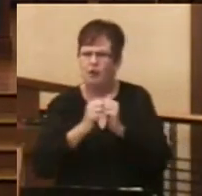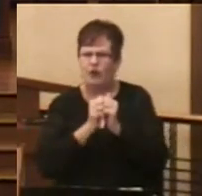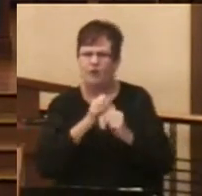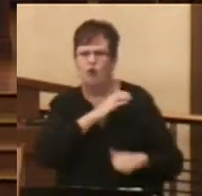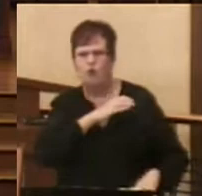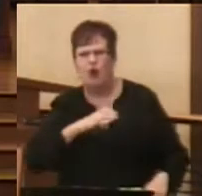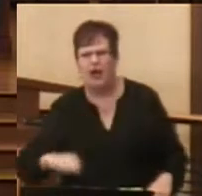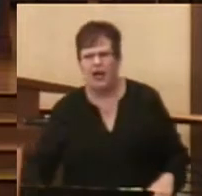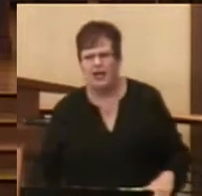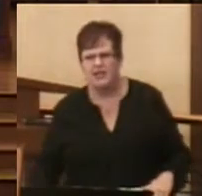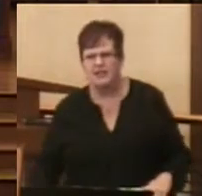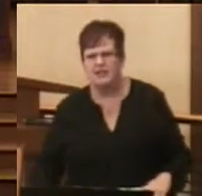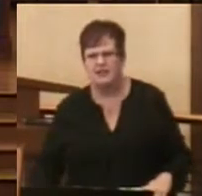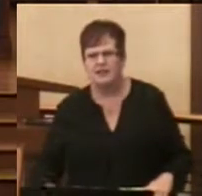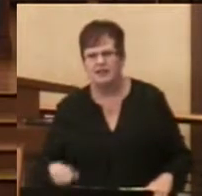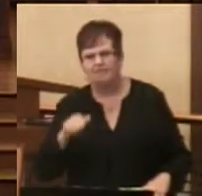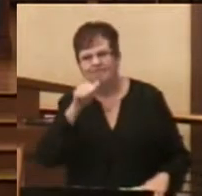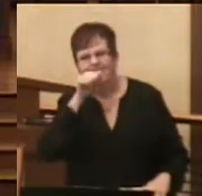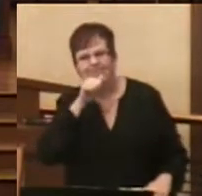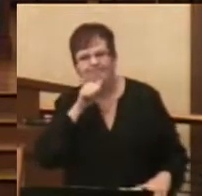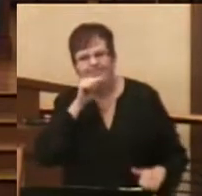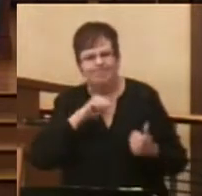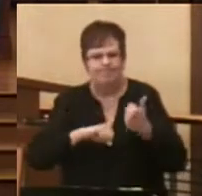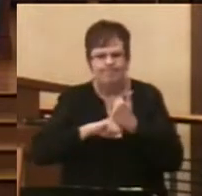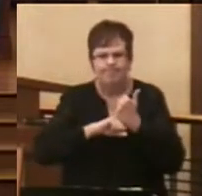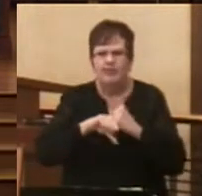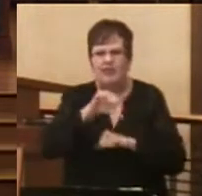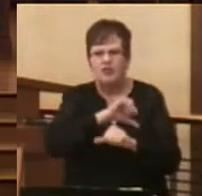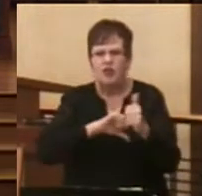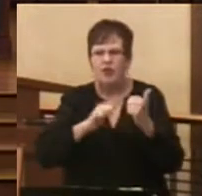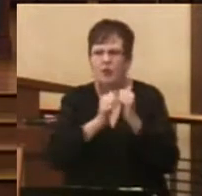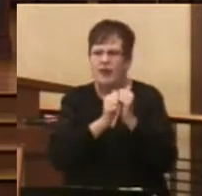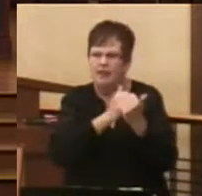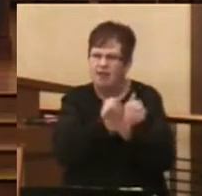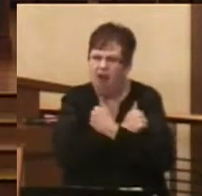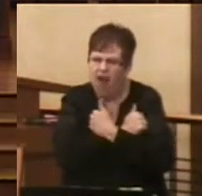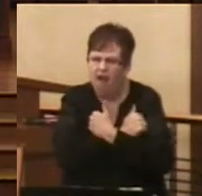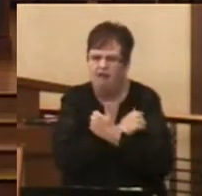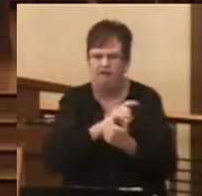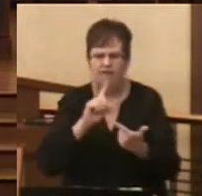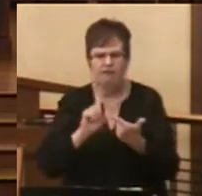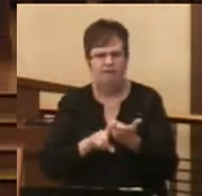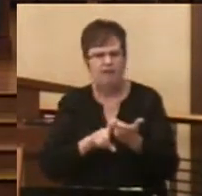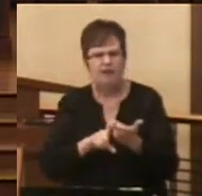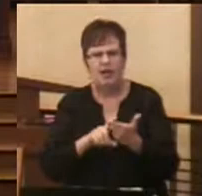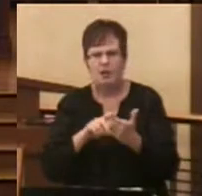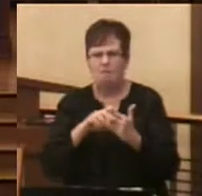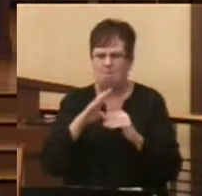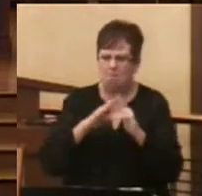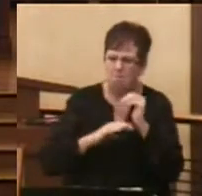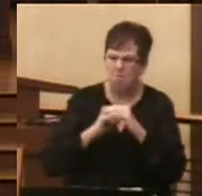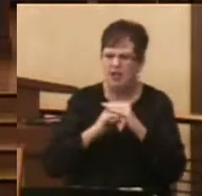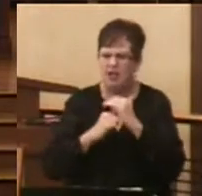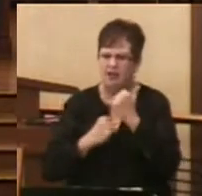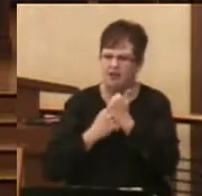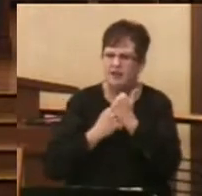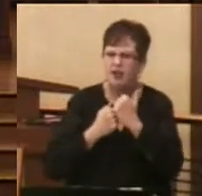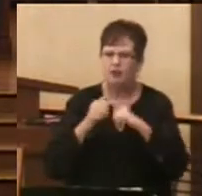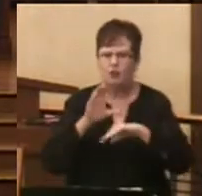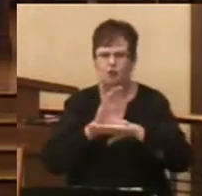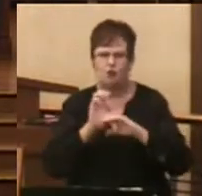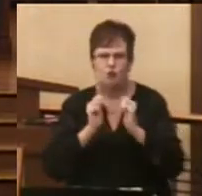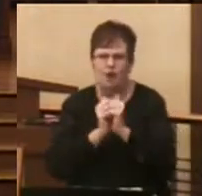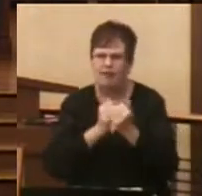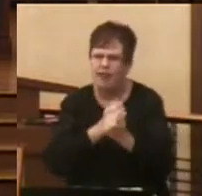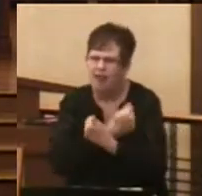We are to bear one another in love. We are to build up the church in love.